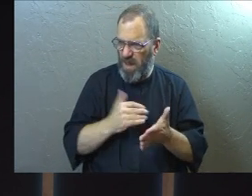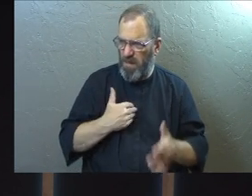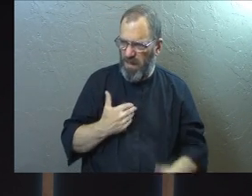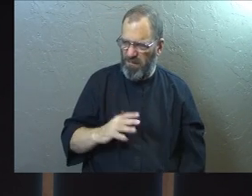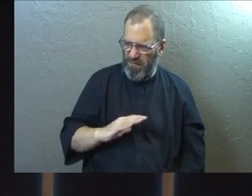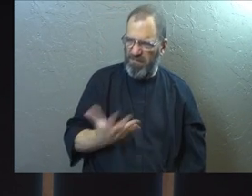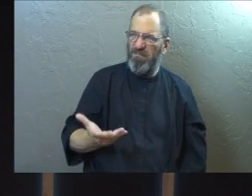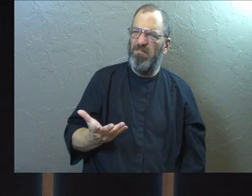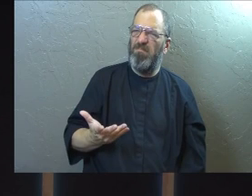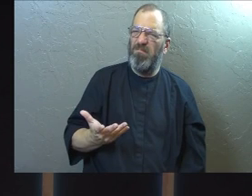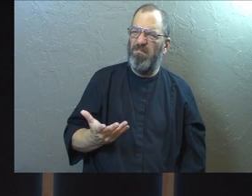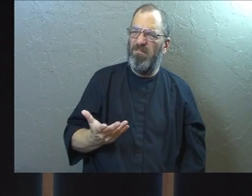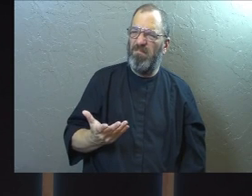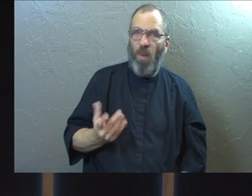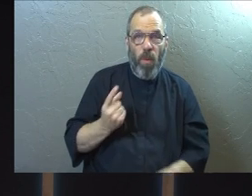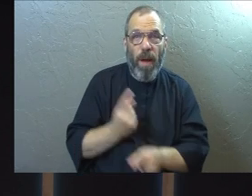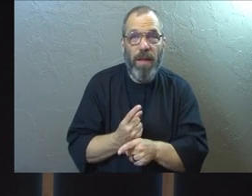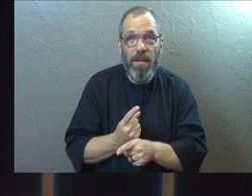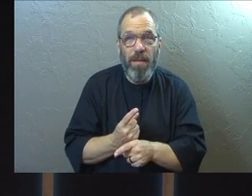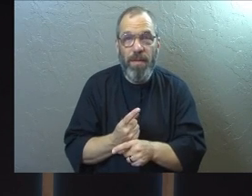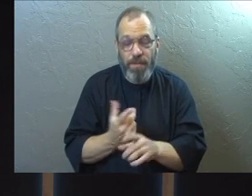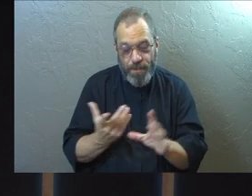offensive. Yeah?